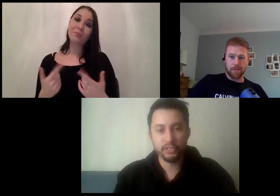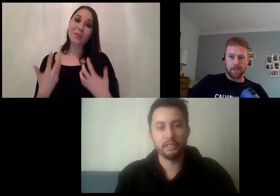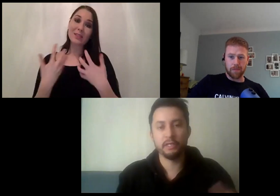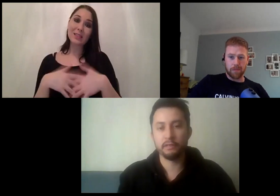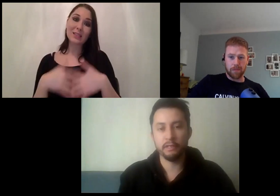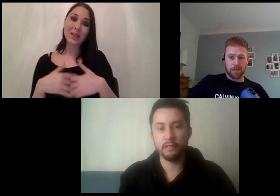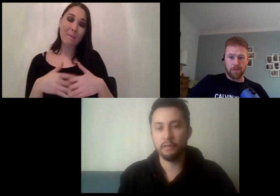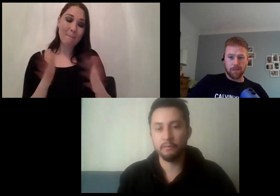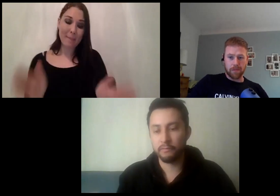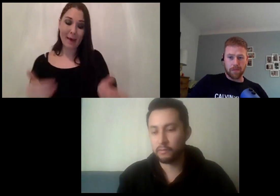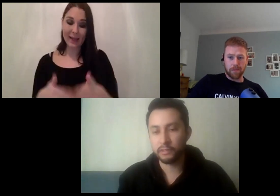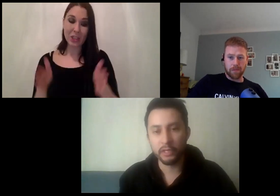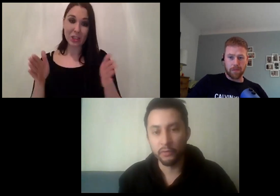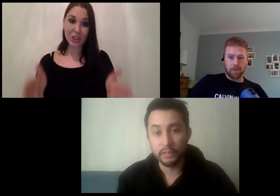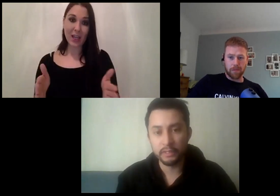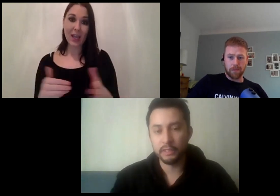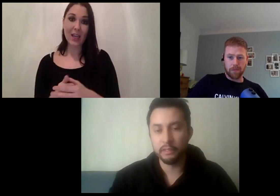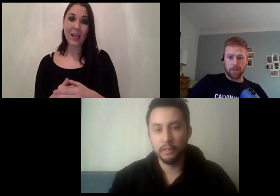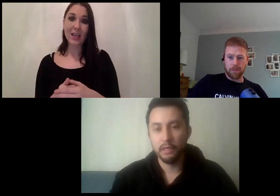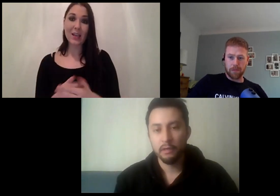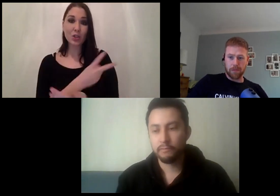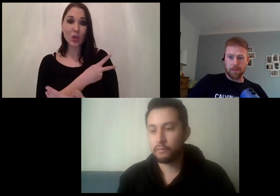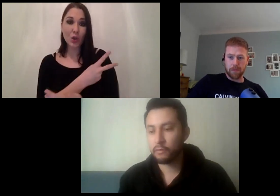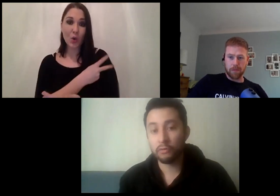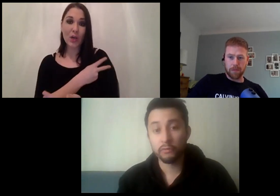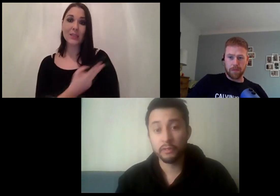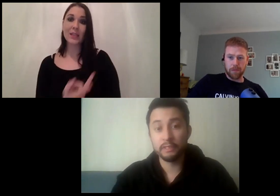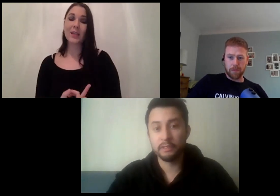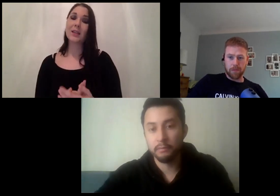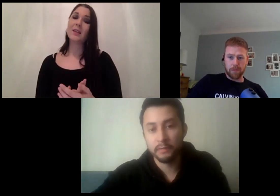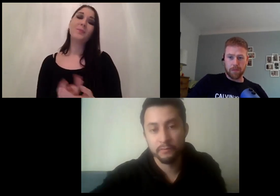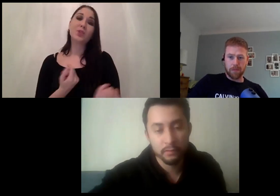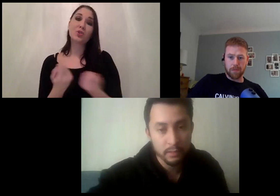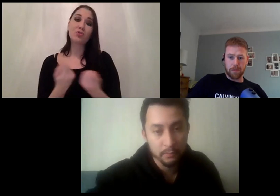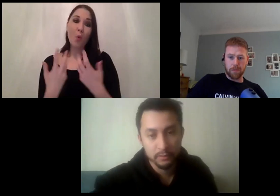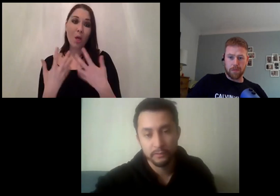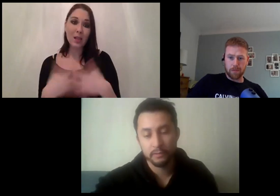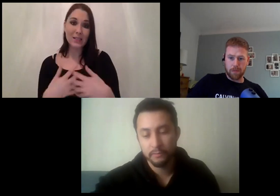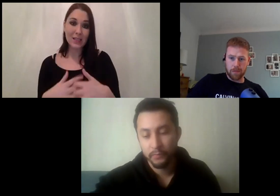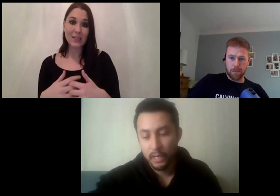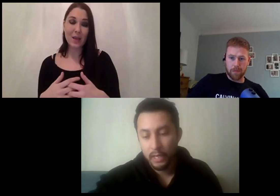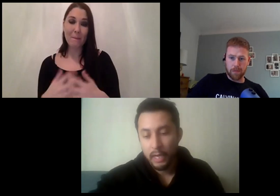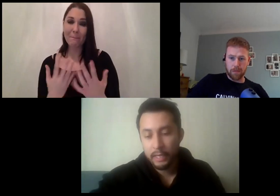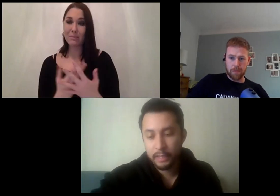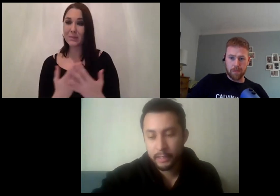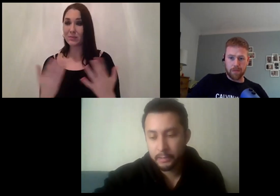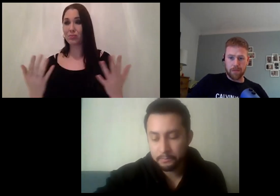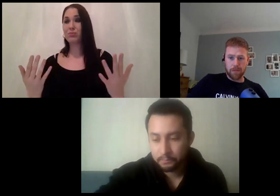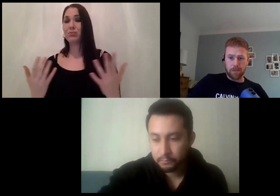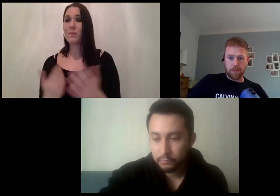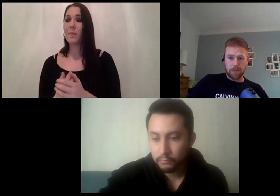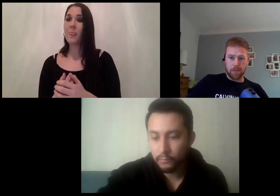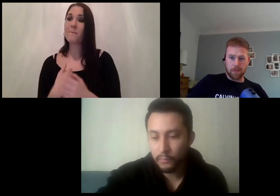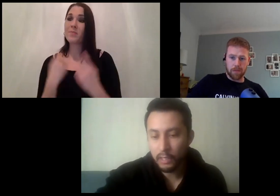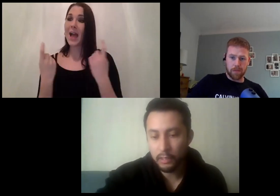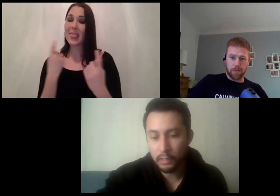packaging uh for security for control systems for a bunch of stuff i think um